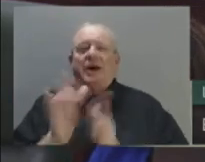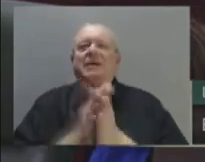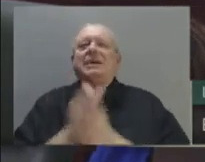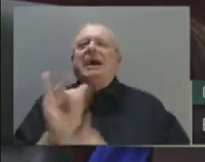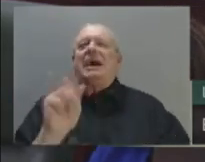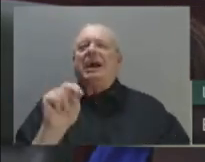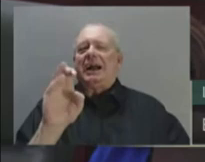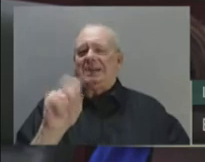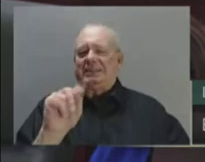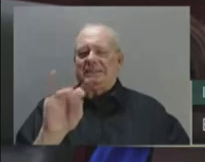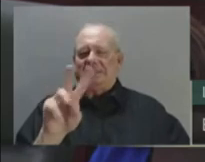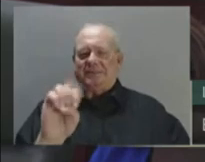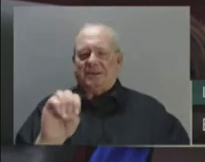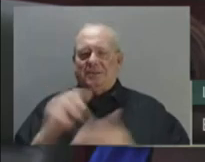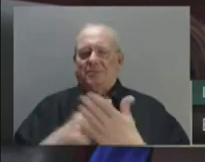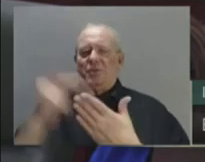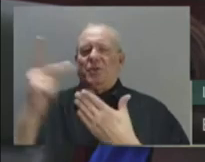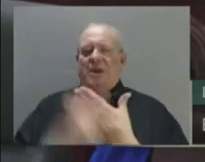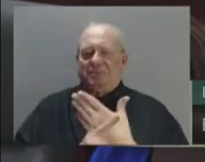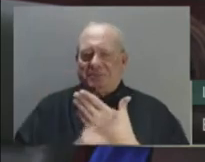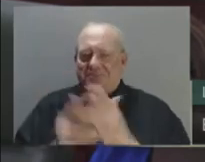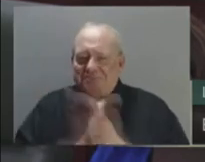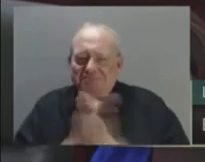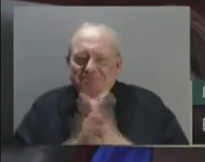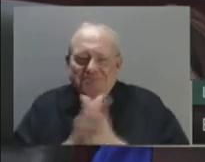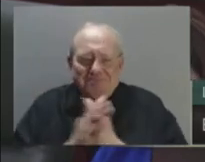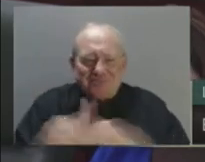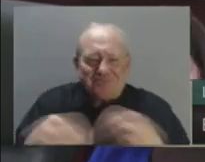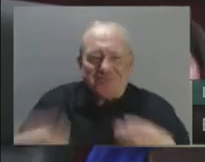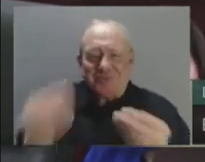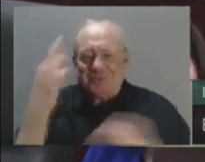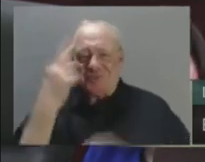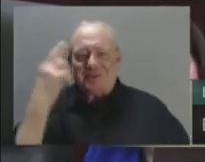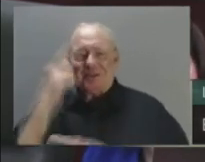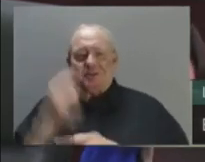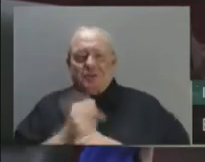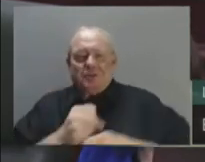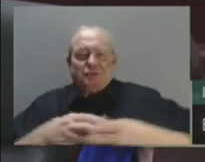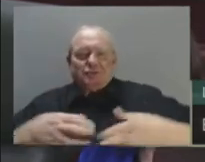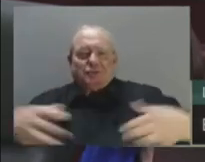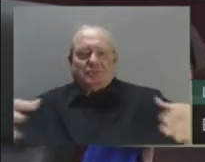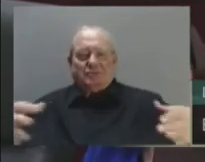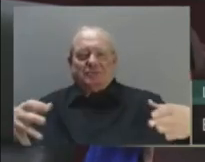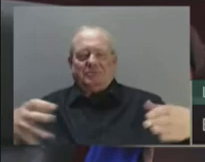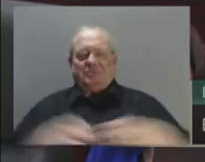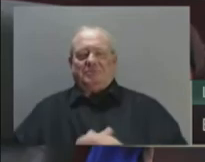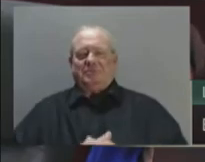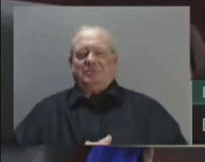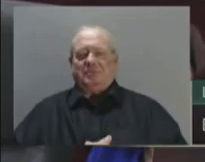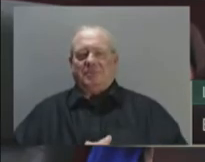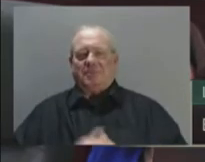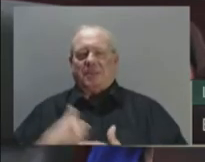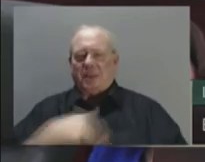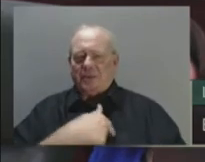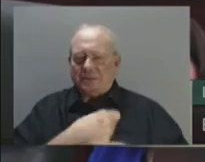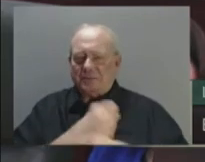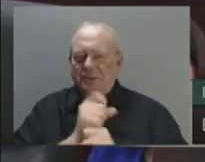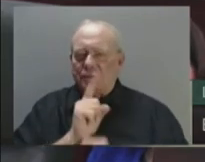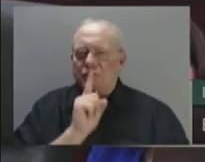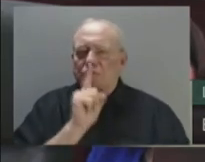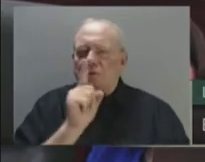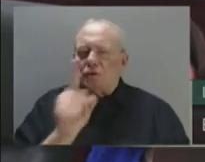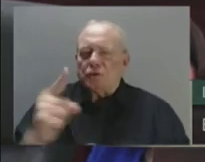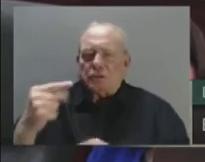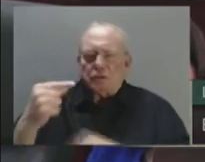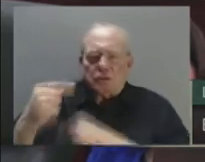our commitment to position this emerging sector for growth. And we're ensuring that future generations of indigenous Albertans